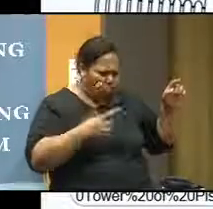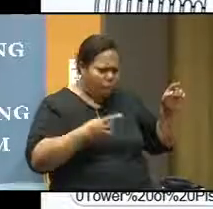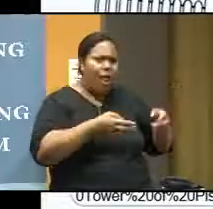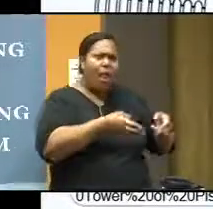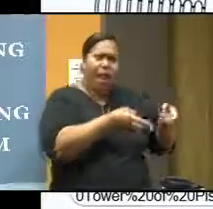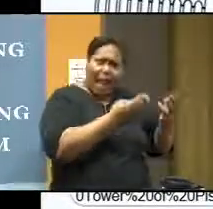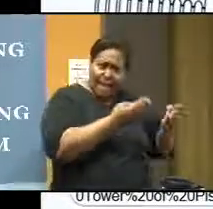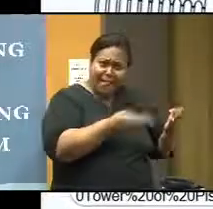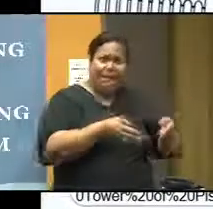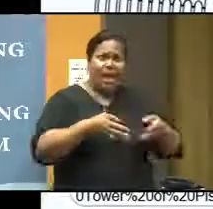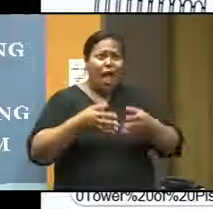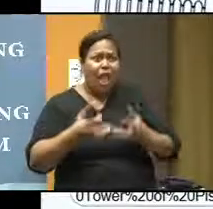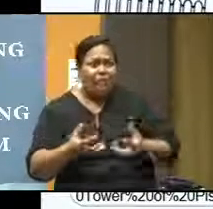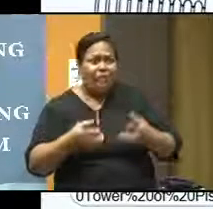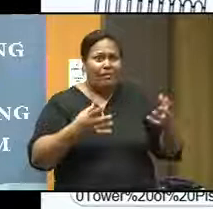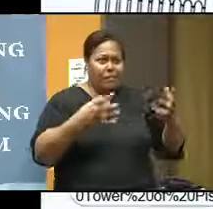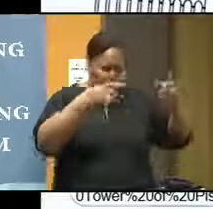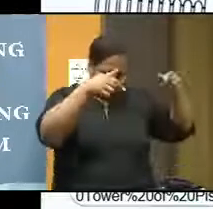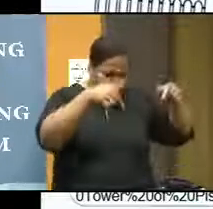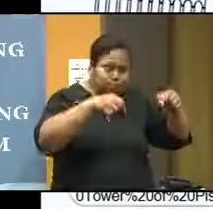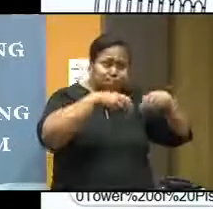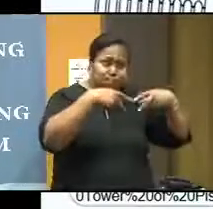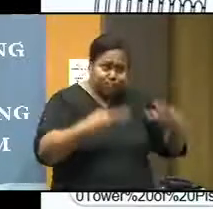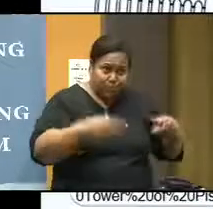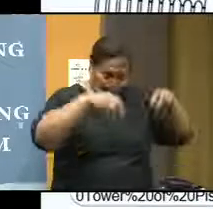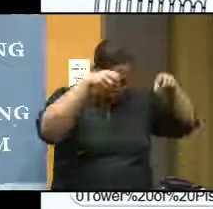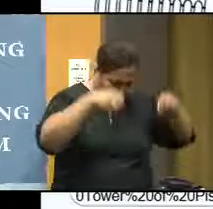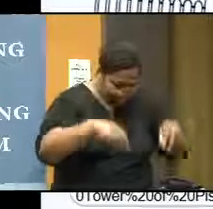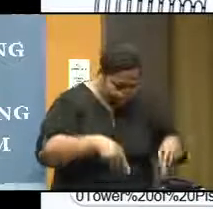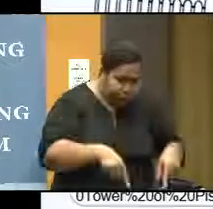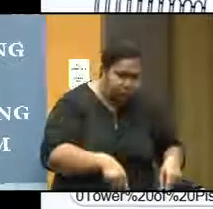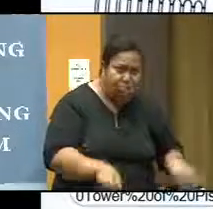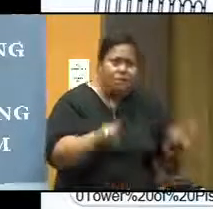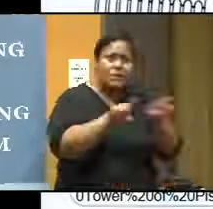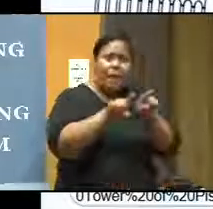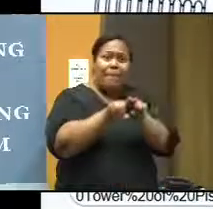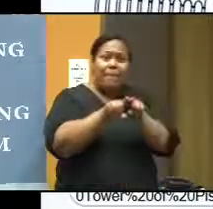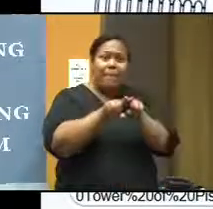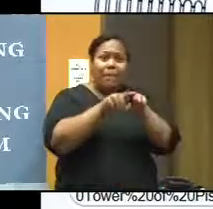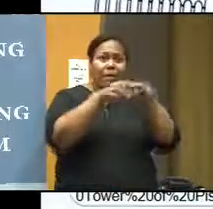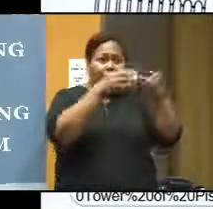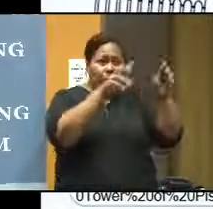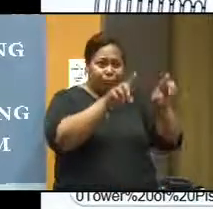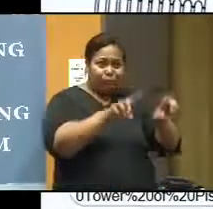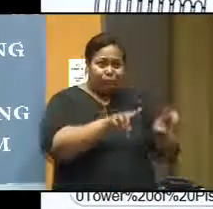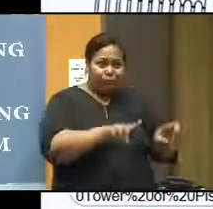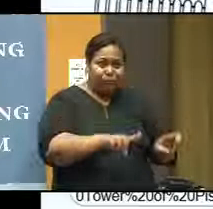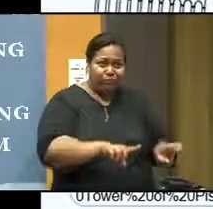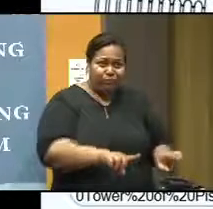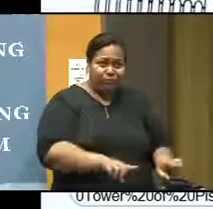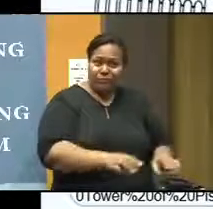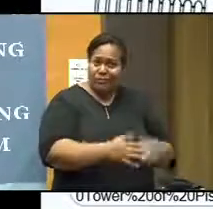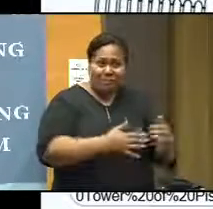then we explain and where we prove the hypothesis that the objects fall constantly, irrespective of the